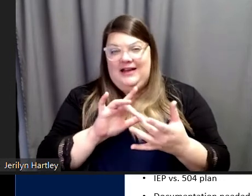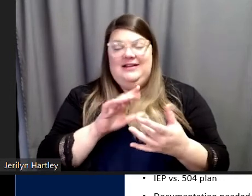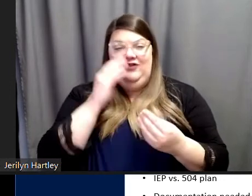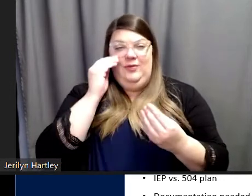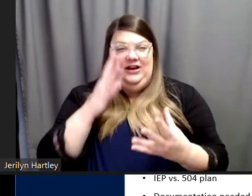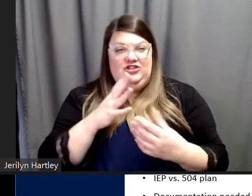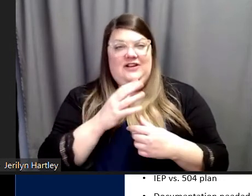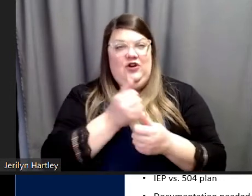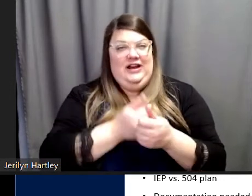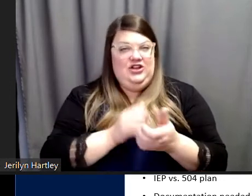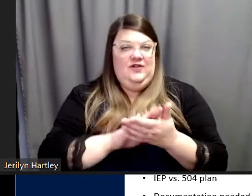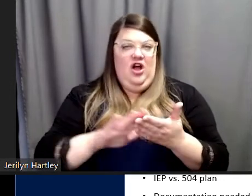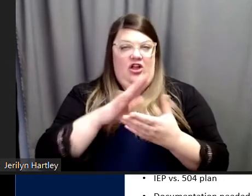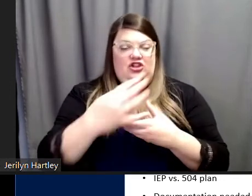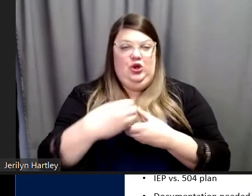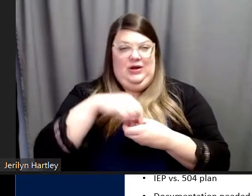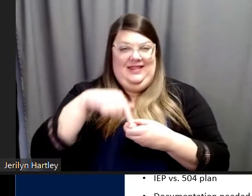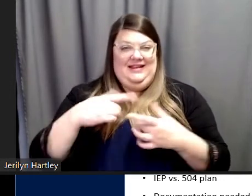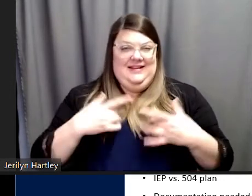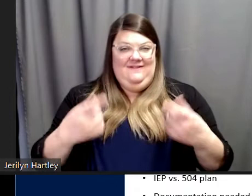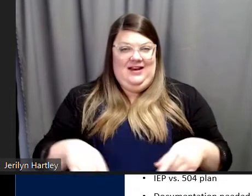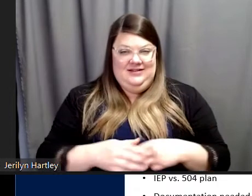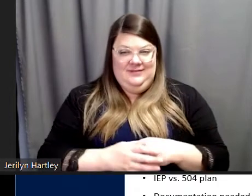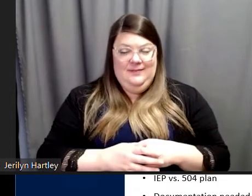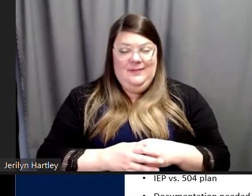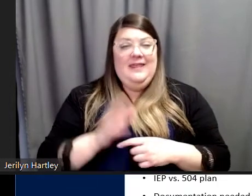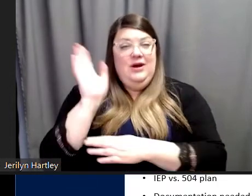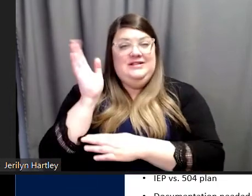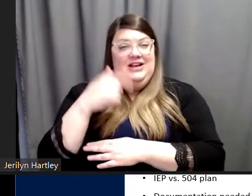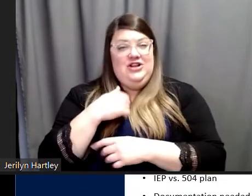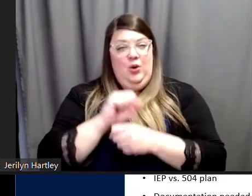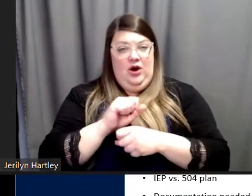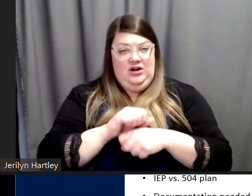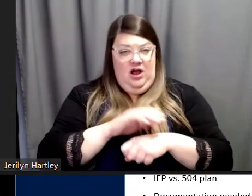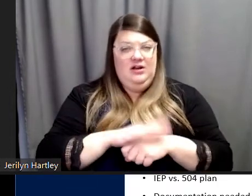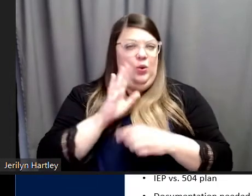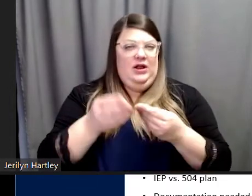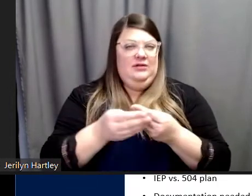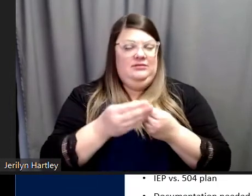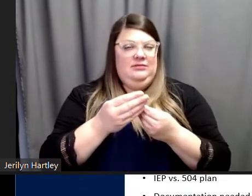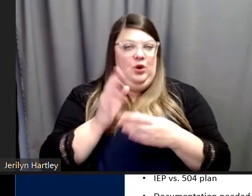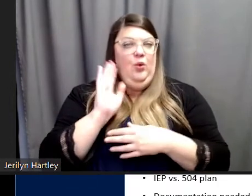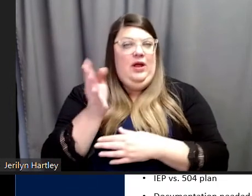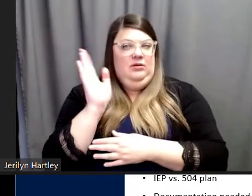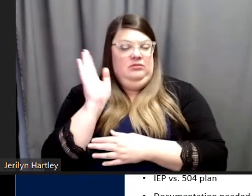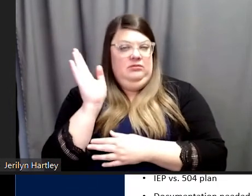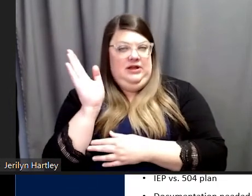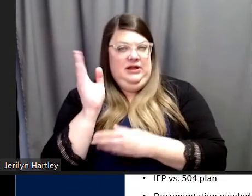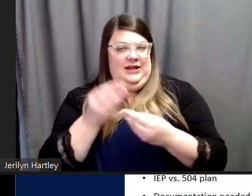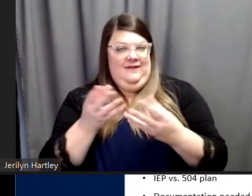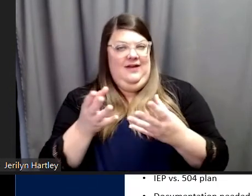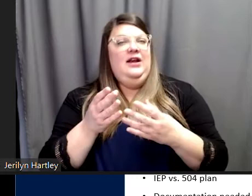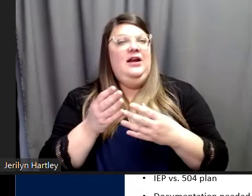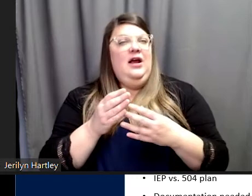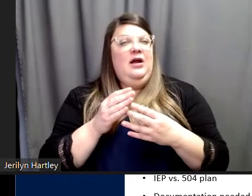were included in this event. The presentation I worked on will be given at an event hosted by the University of